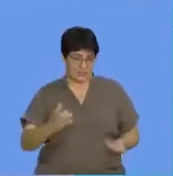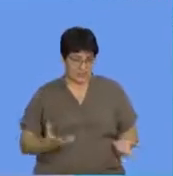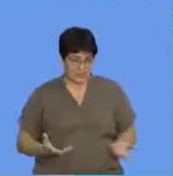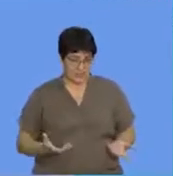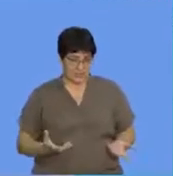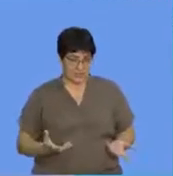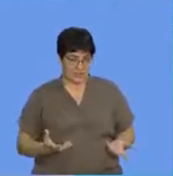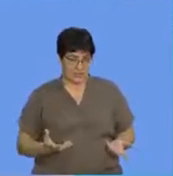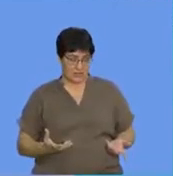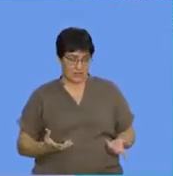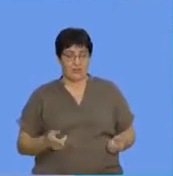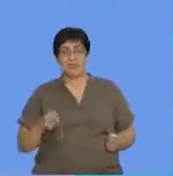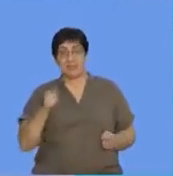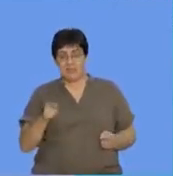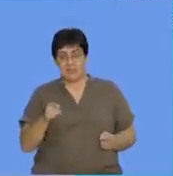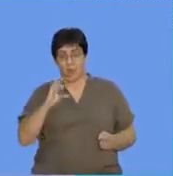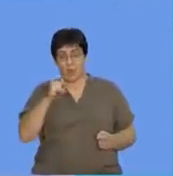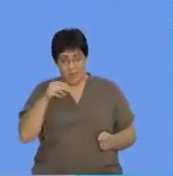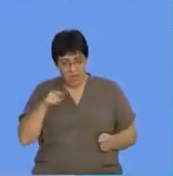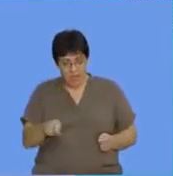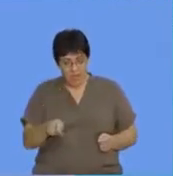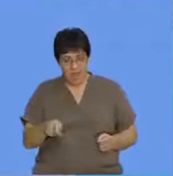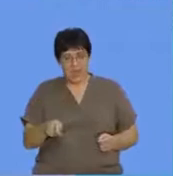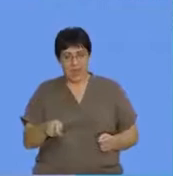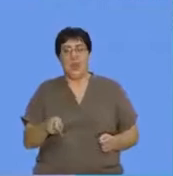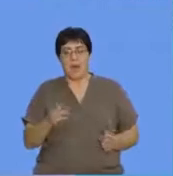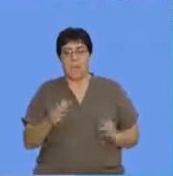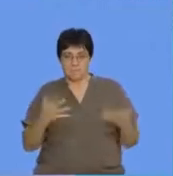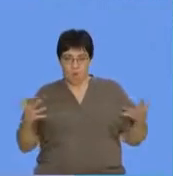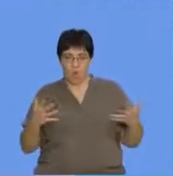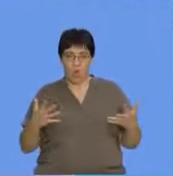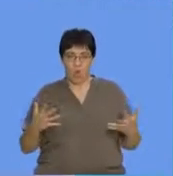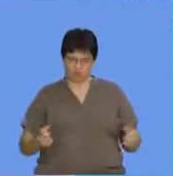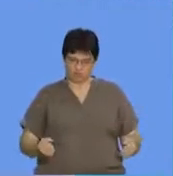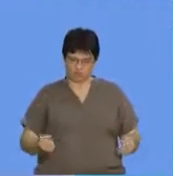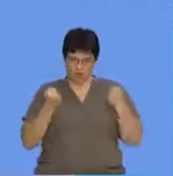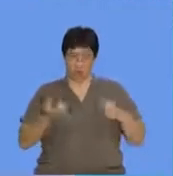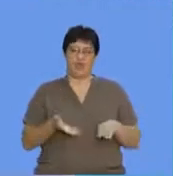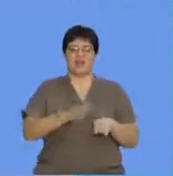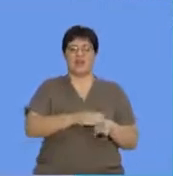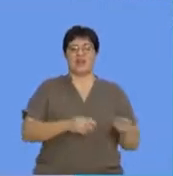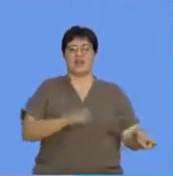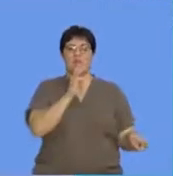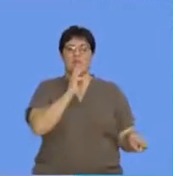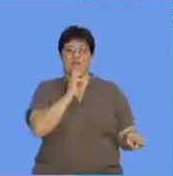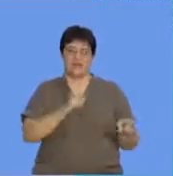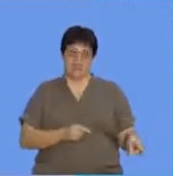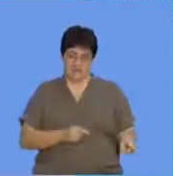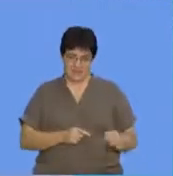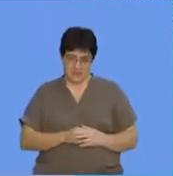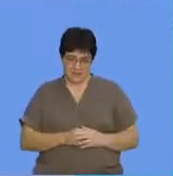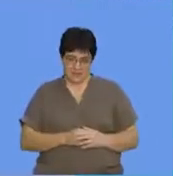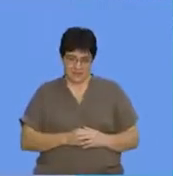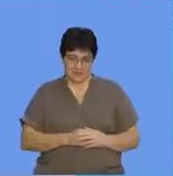us that this copper has a comparatively greater strength as a physical property in comparison to water. So